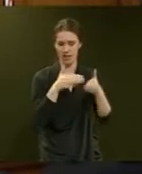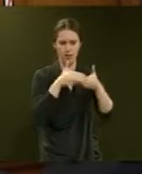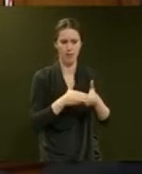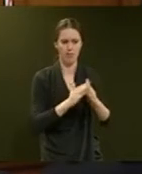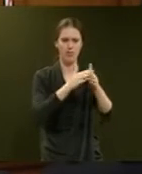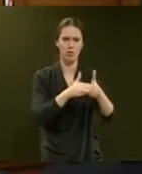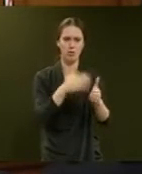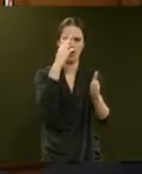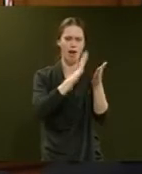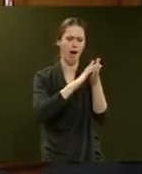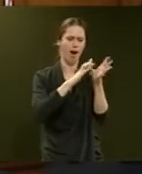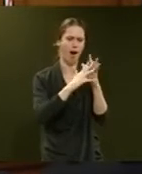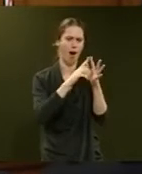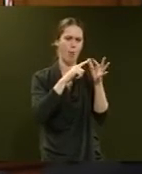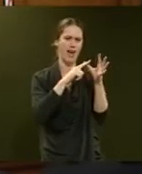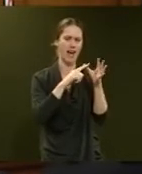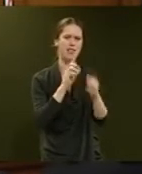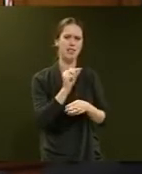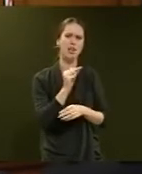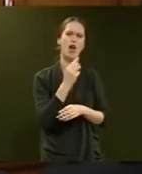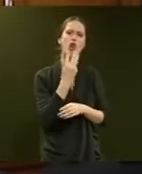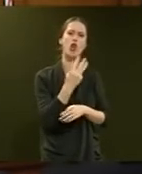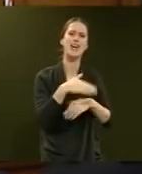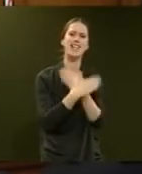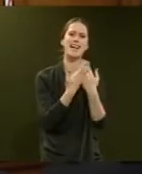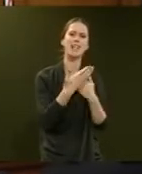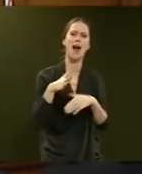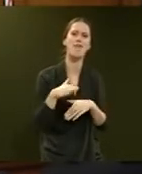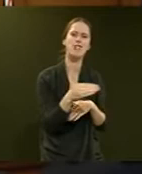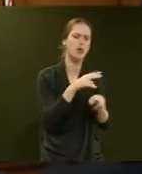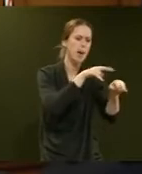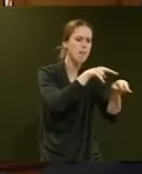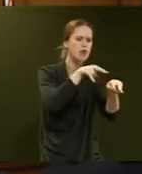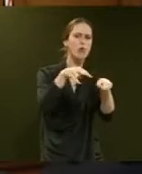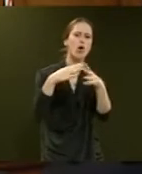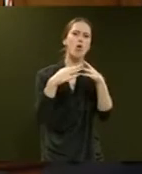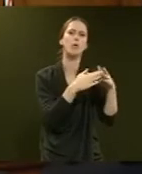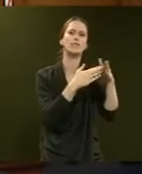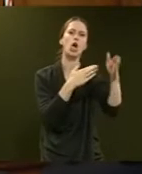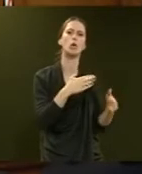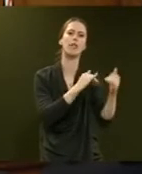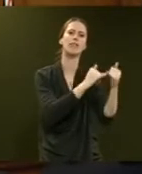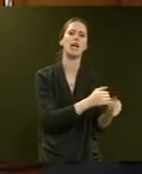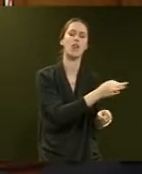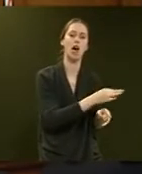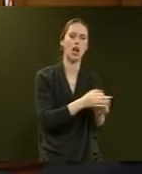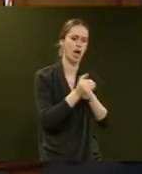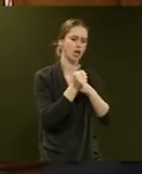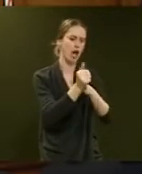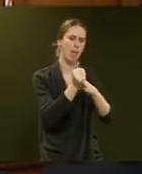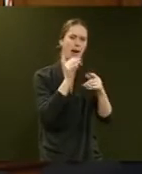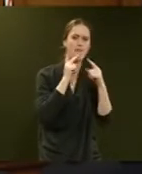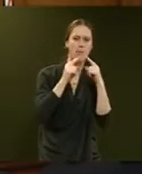Hawia completed three-day fisheries patrol on the west coast of the South Island. Guided by